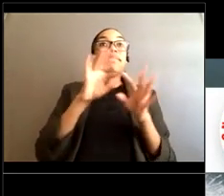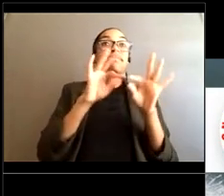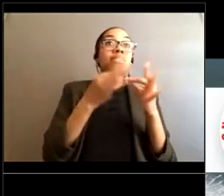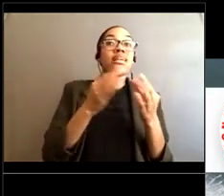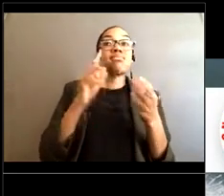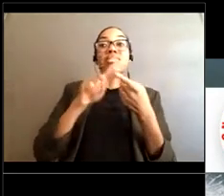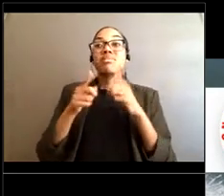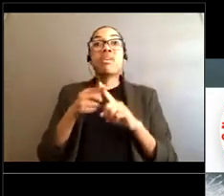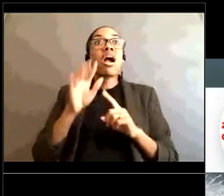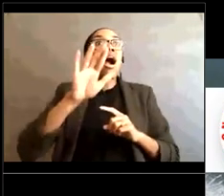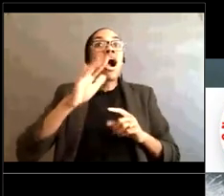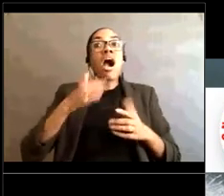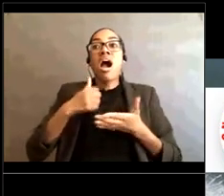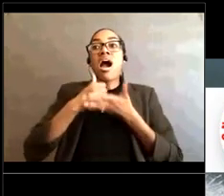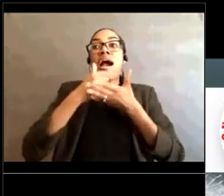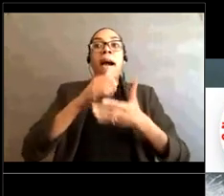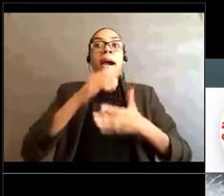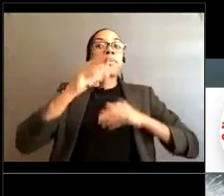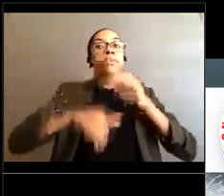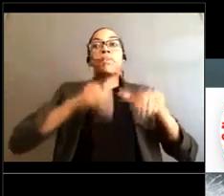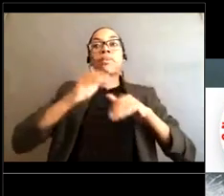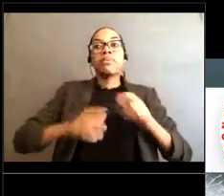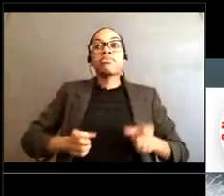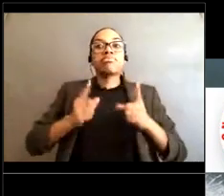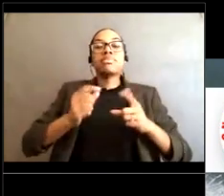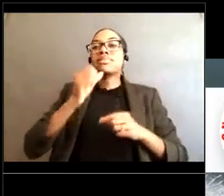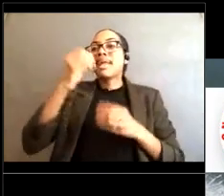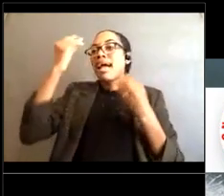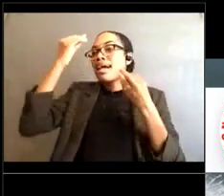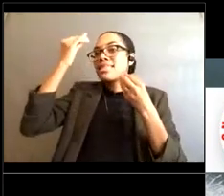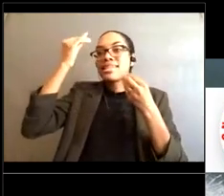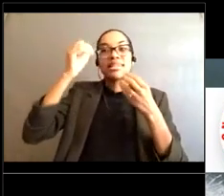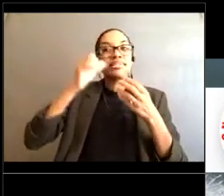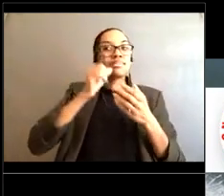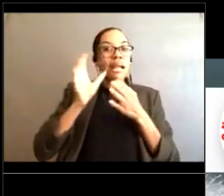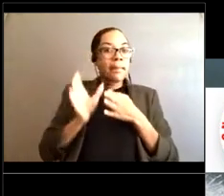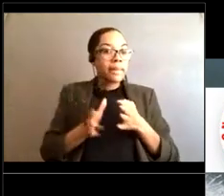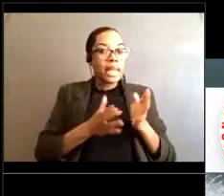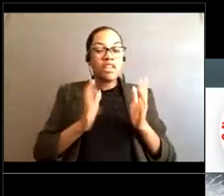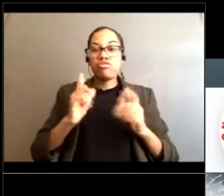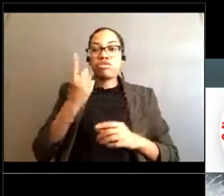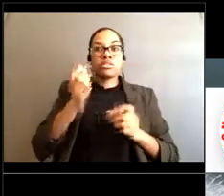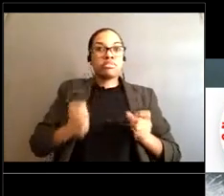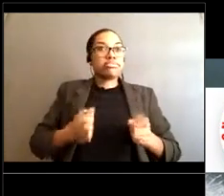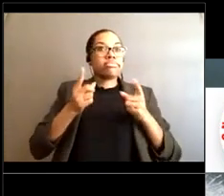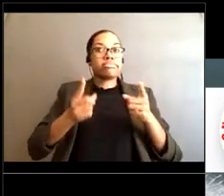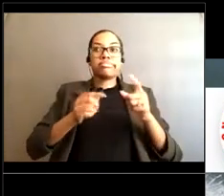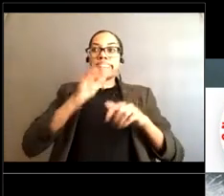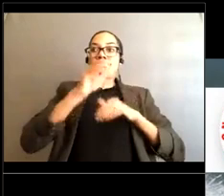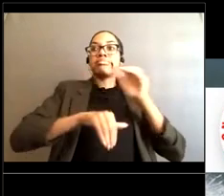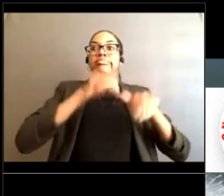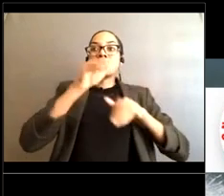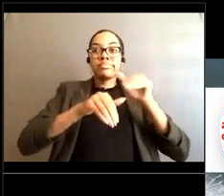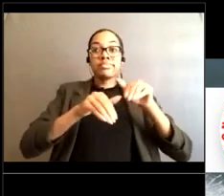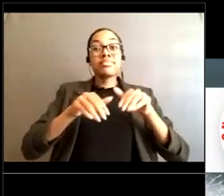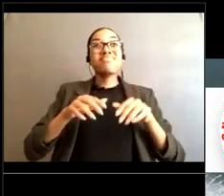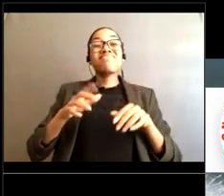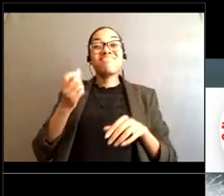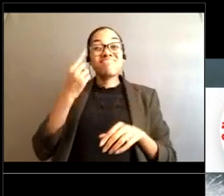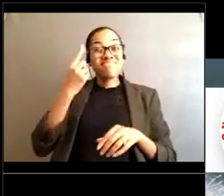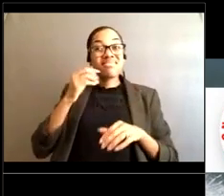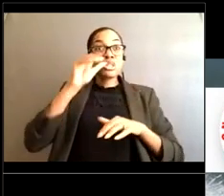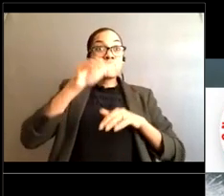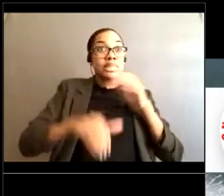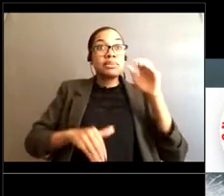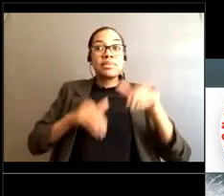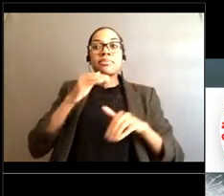they're not trained they get them they get themselves into big trouble real quick because it's exhausting And